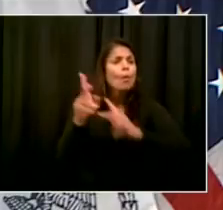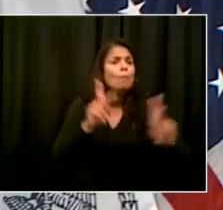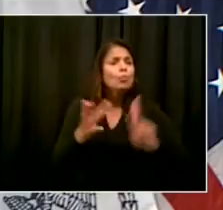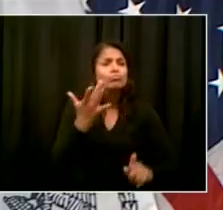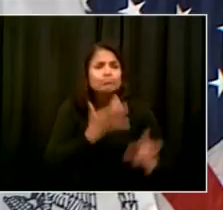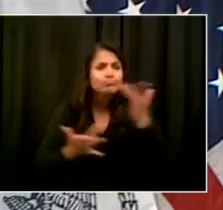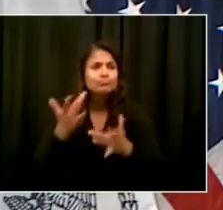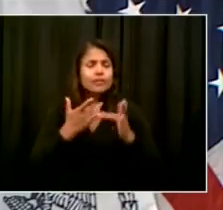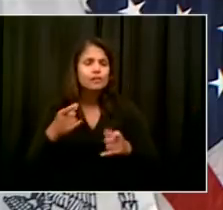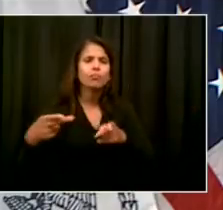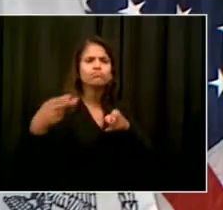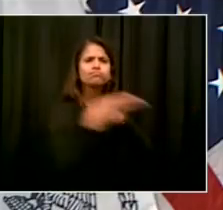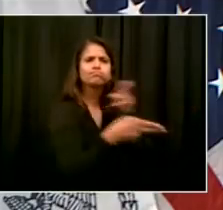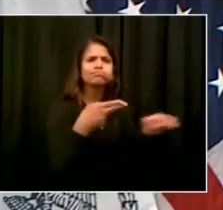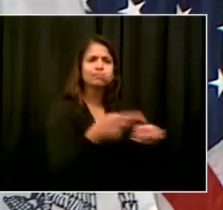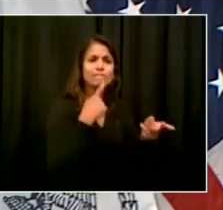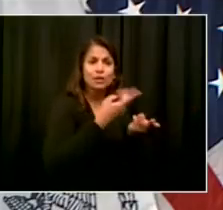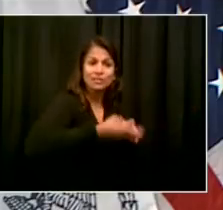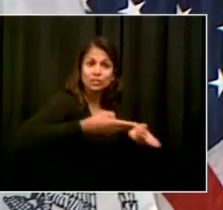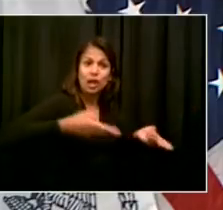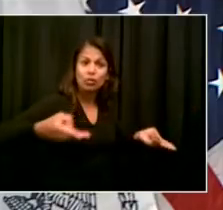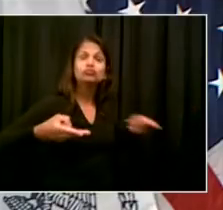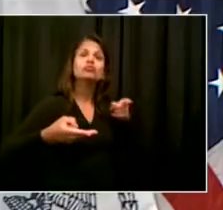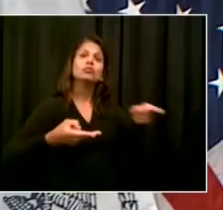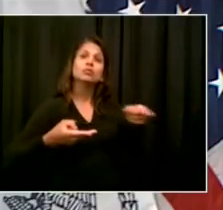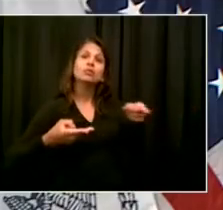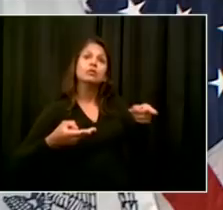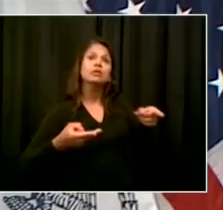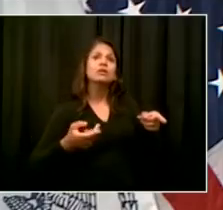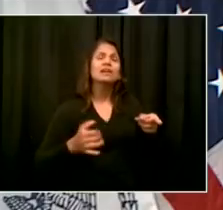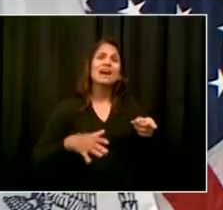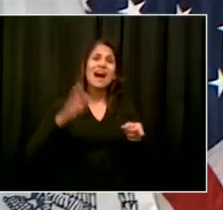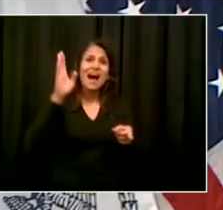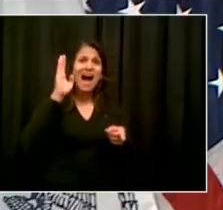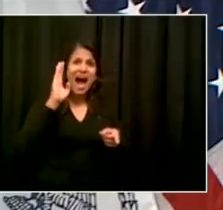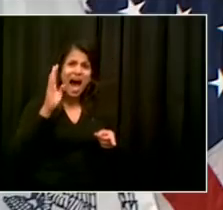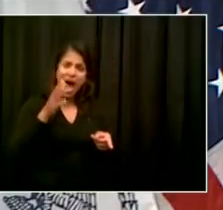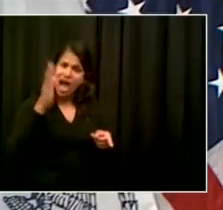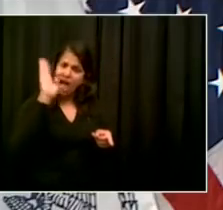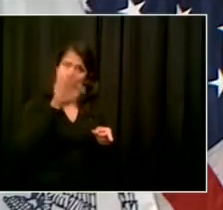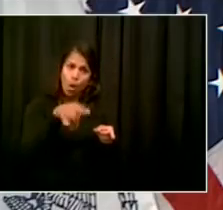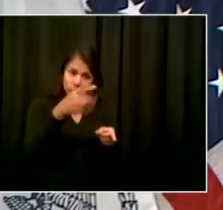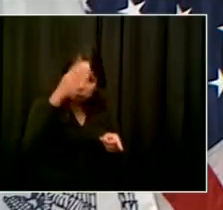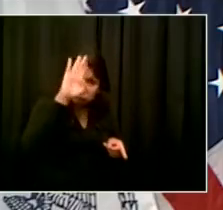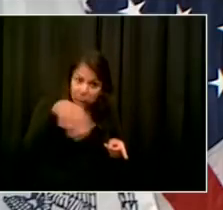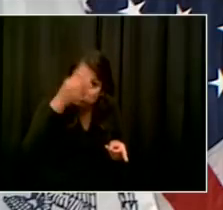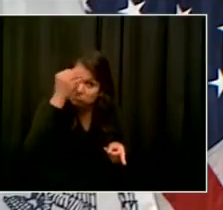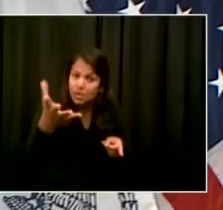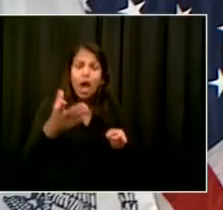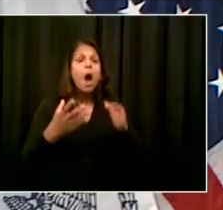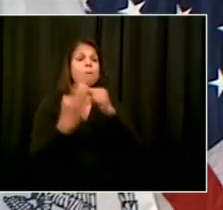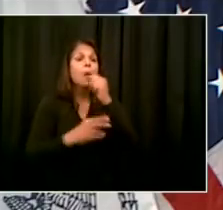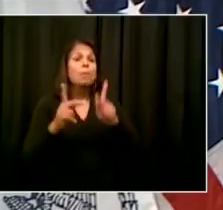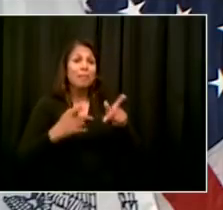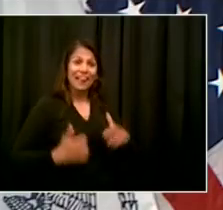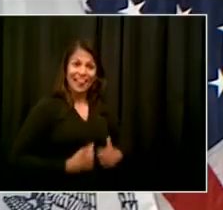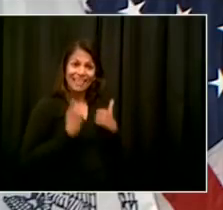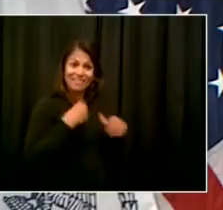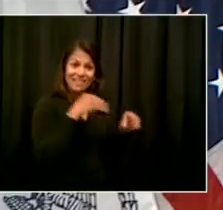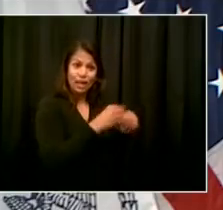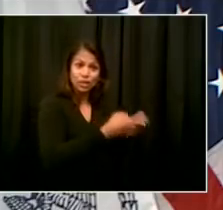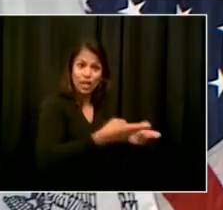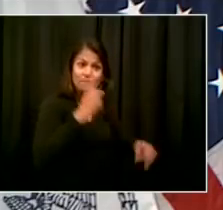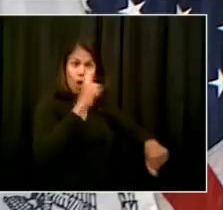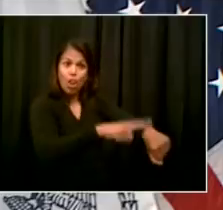got to get people to the right kind of location for them. So this is why the whole system is being looked at right now. Everything